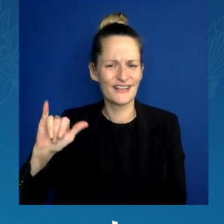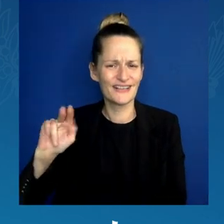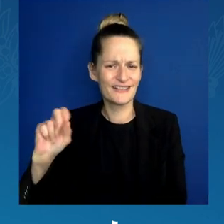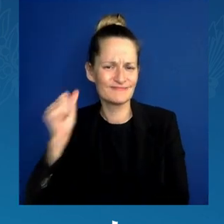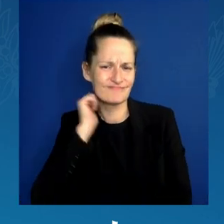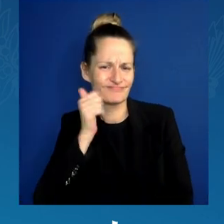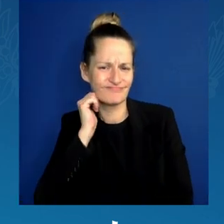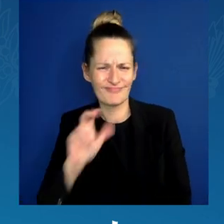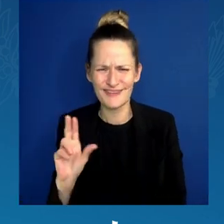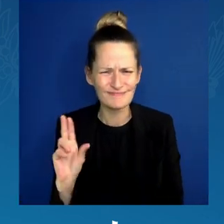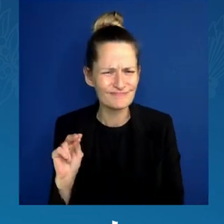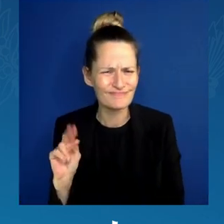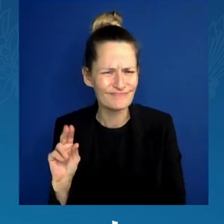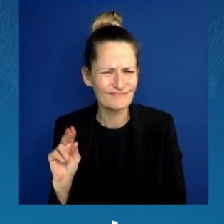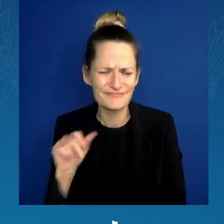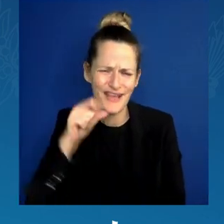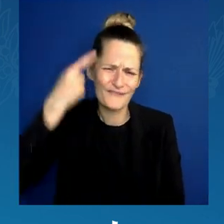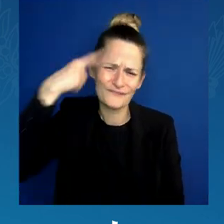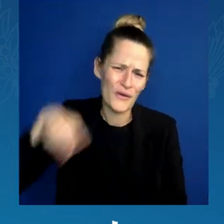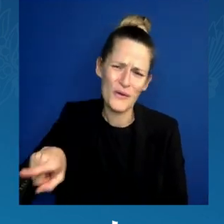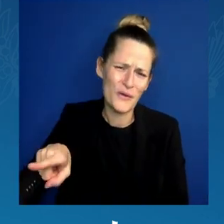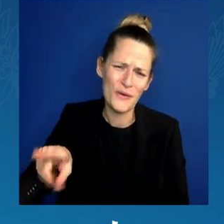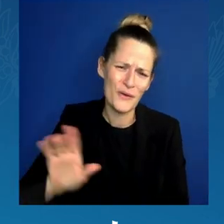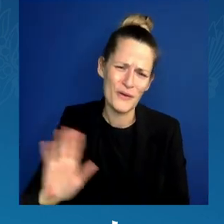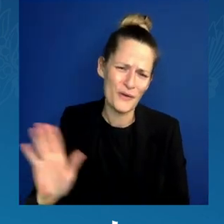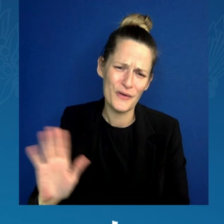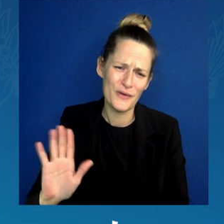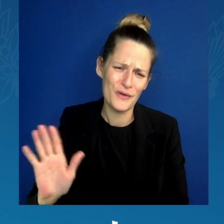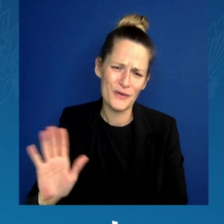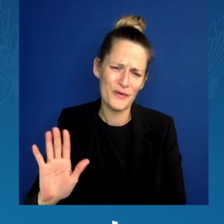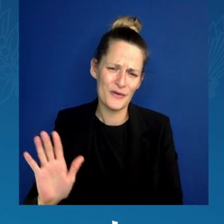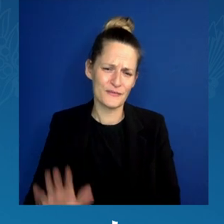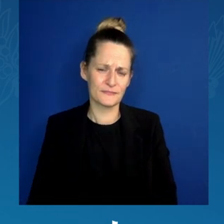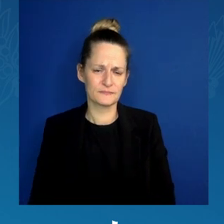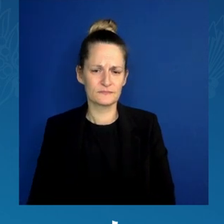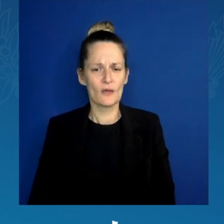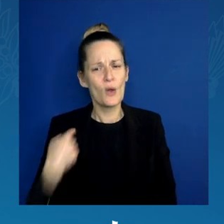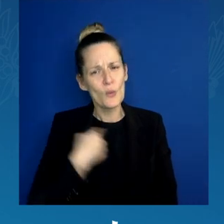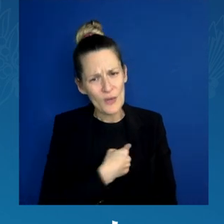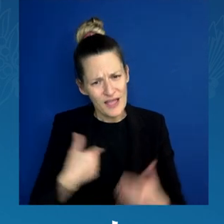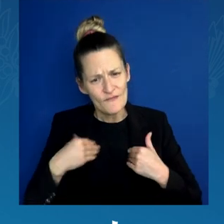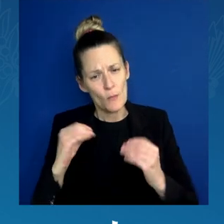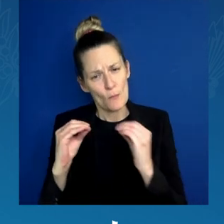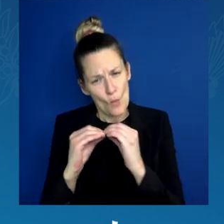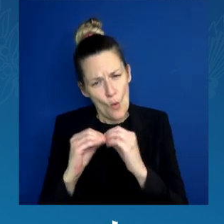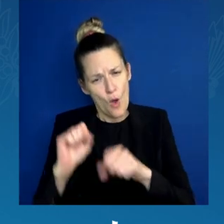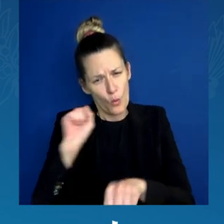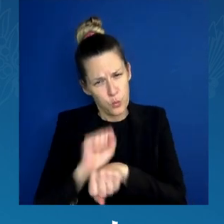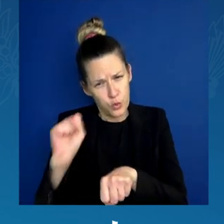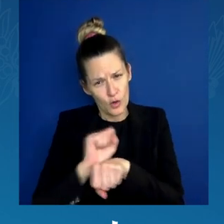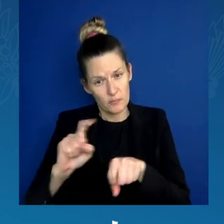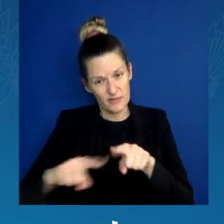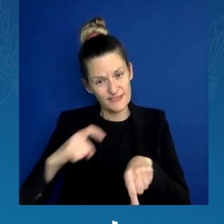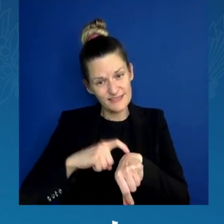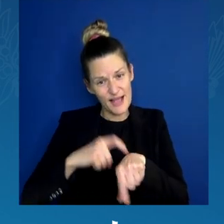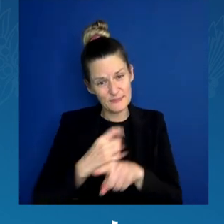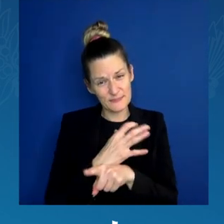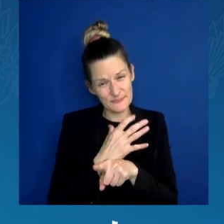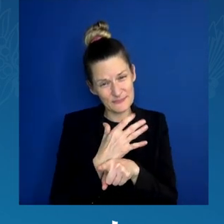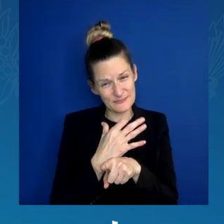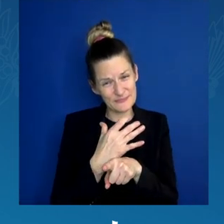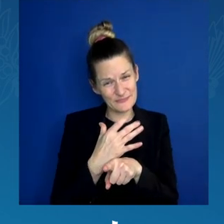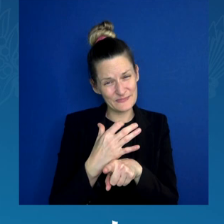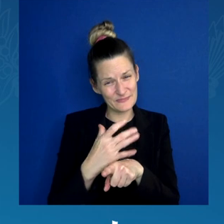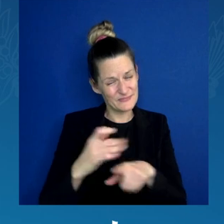And there is more urgent work we must do. So you all